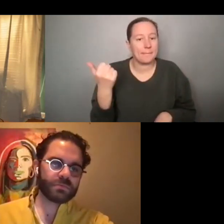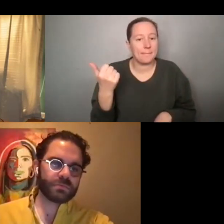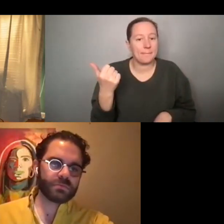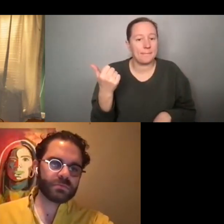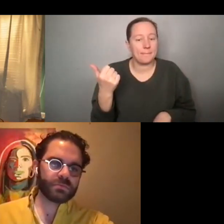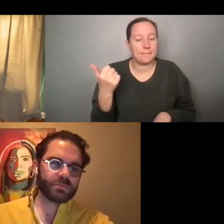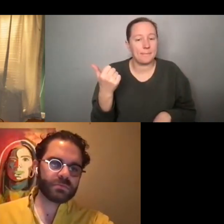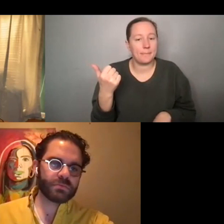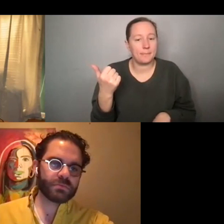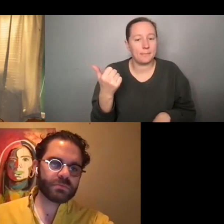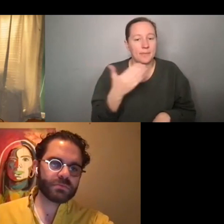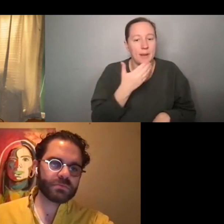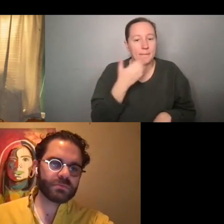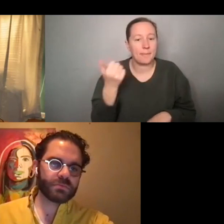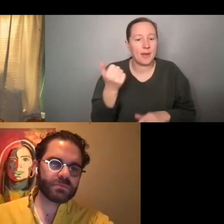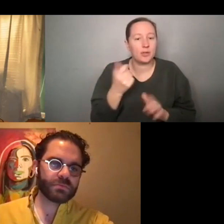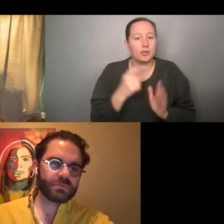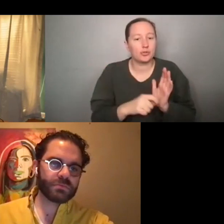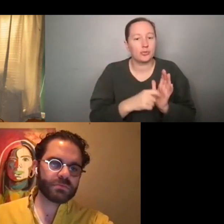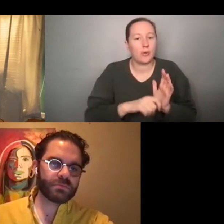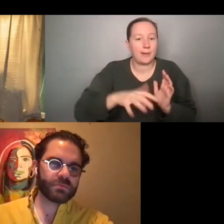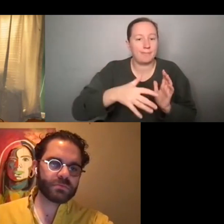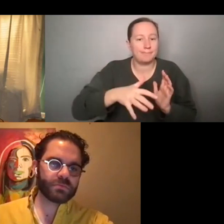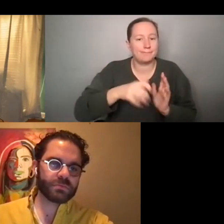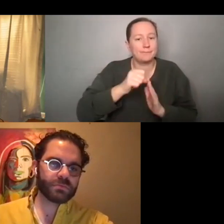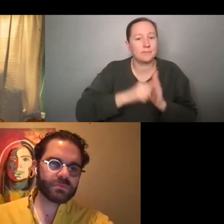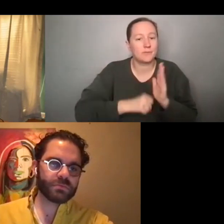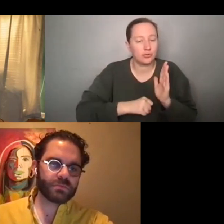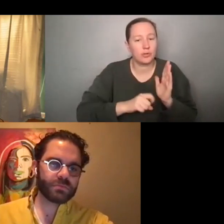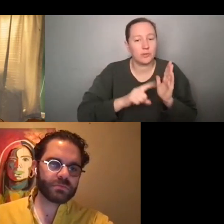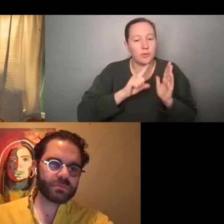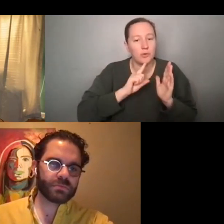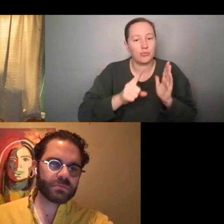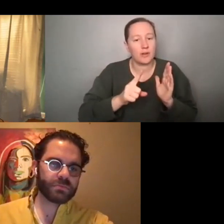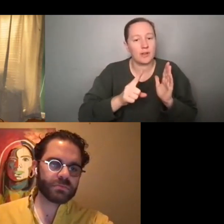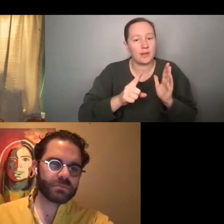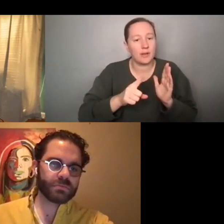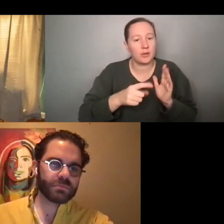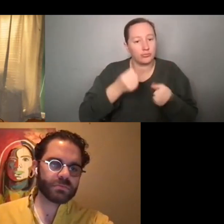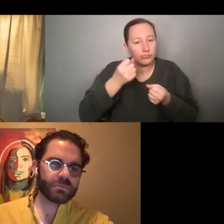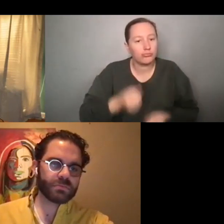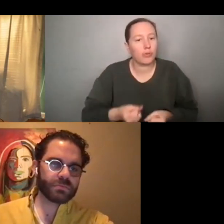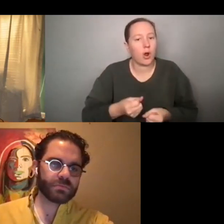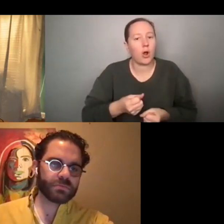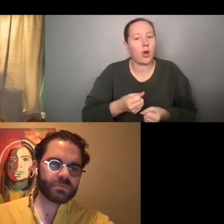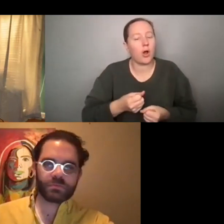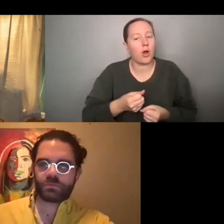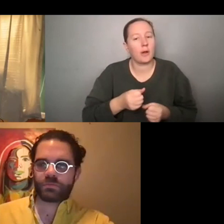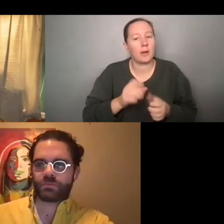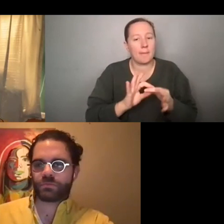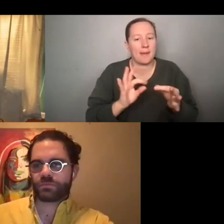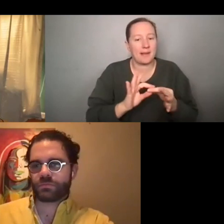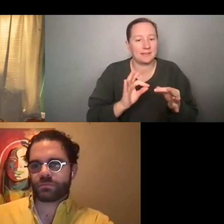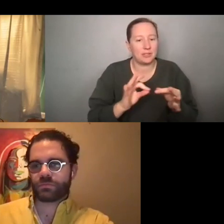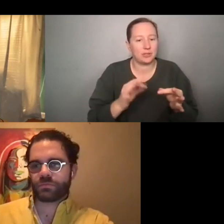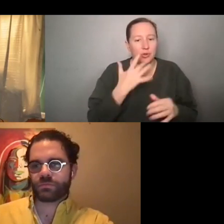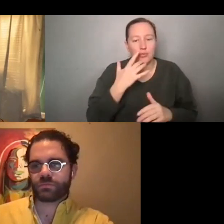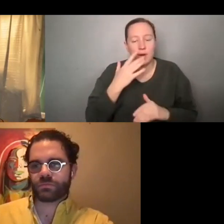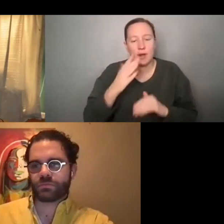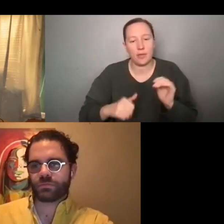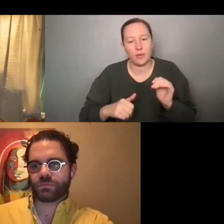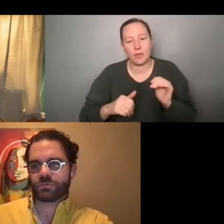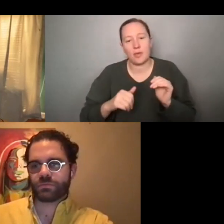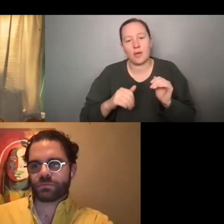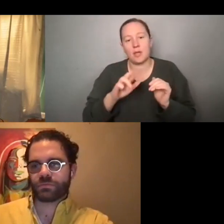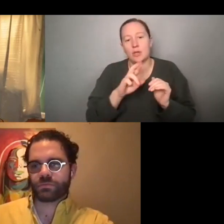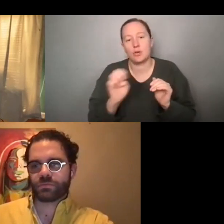an okay script that is saying something, you know, then then like a retread of